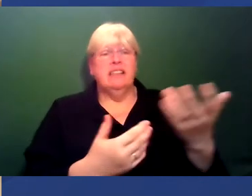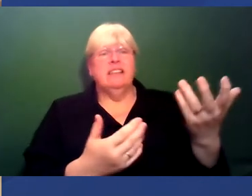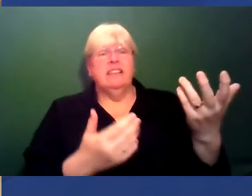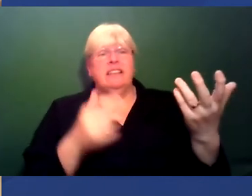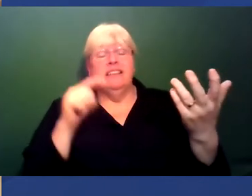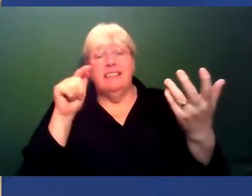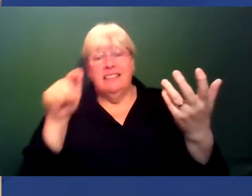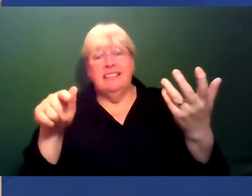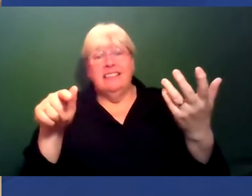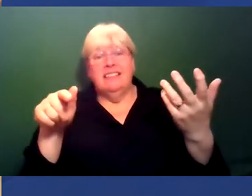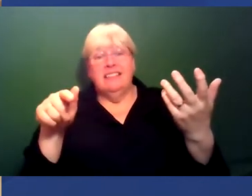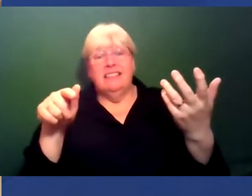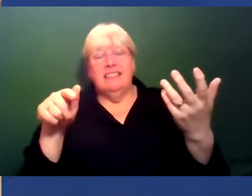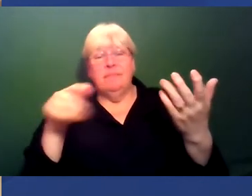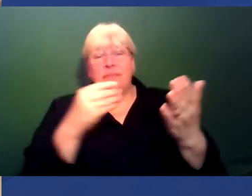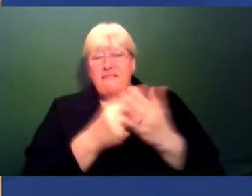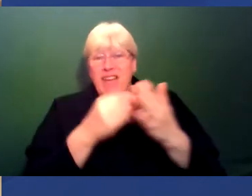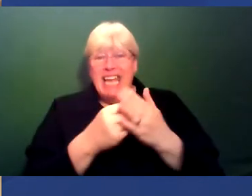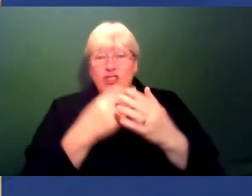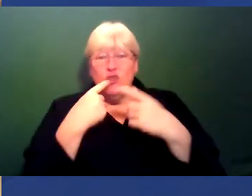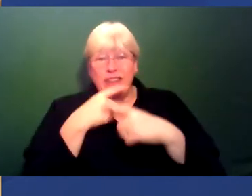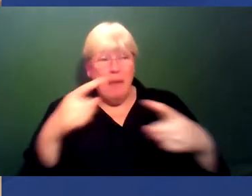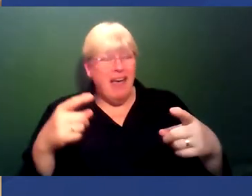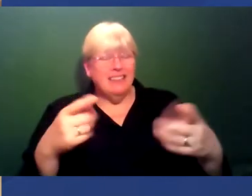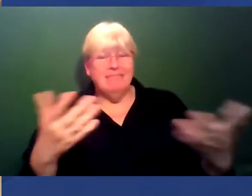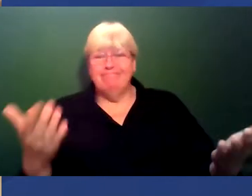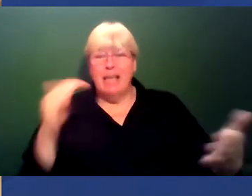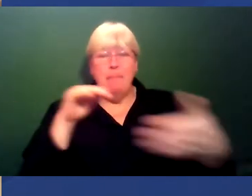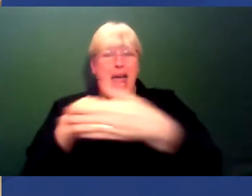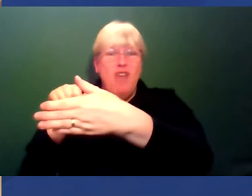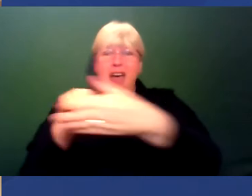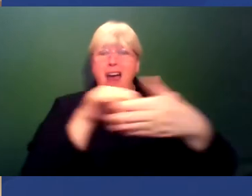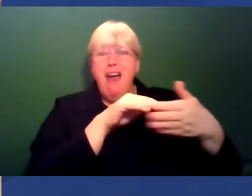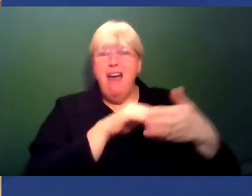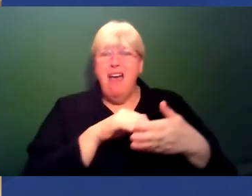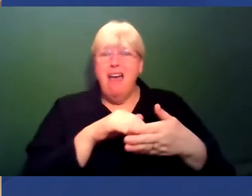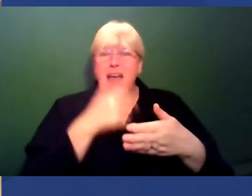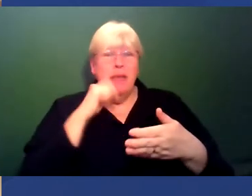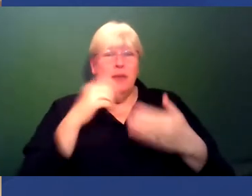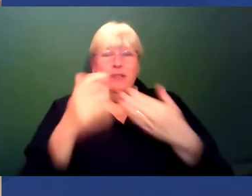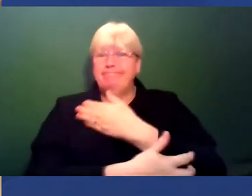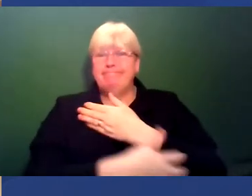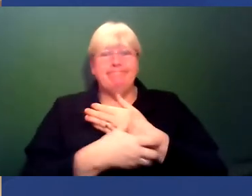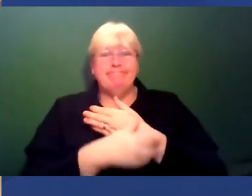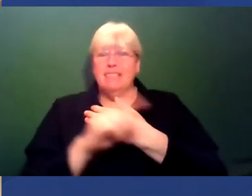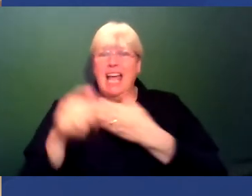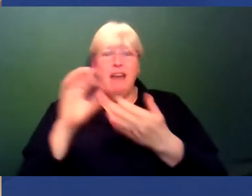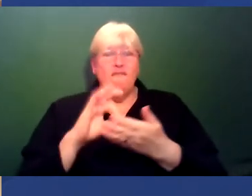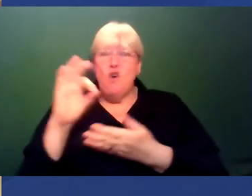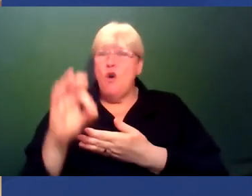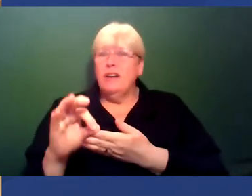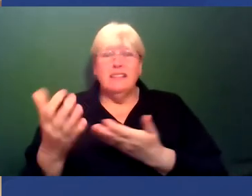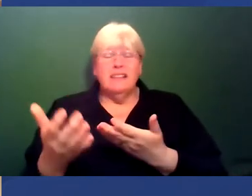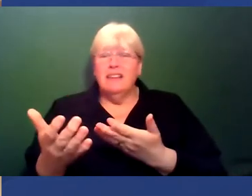that financial demand places a barrier in front of people who are financially underprivileged. And those people who are financially